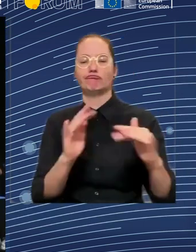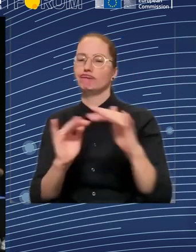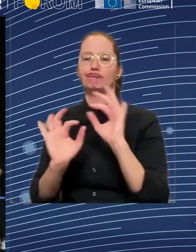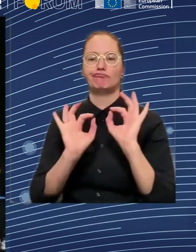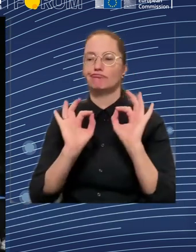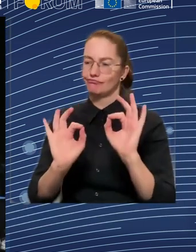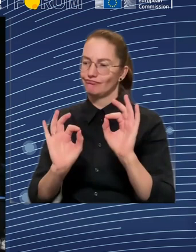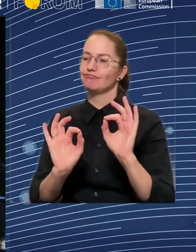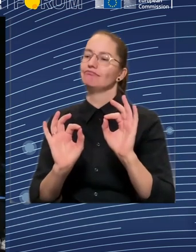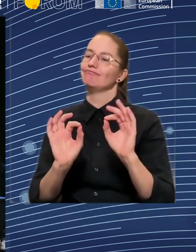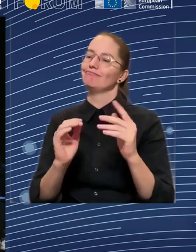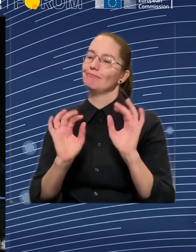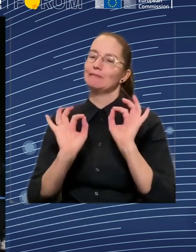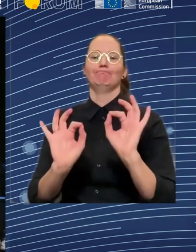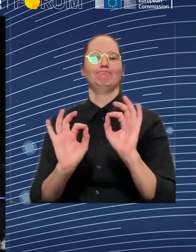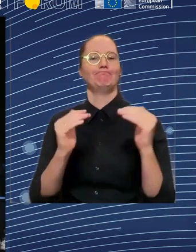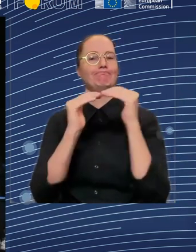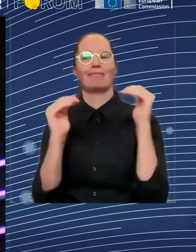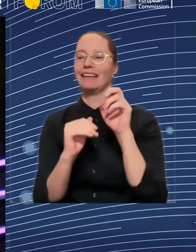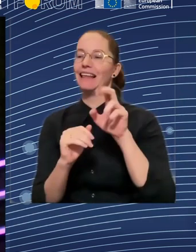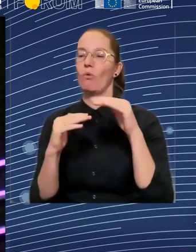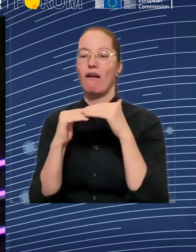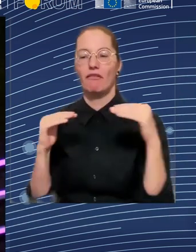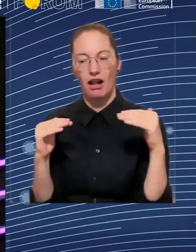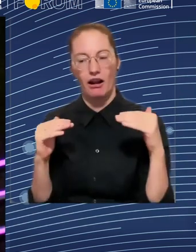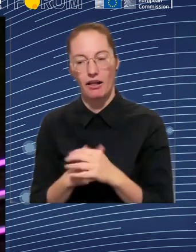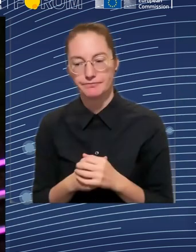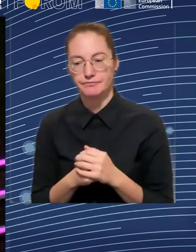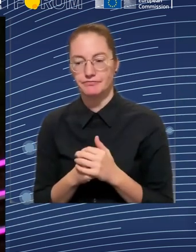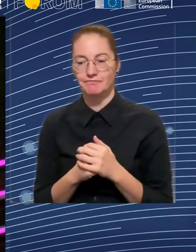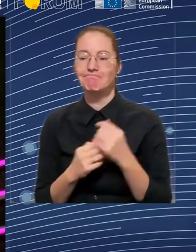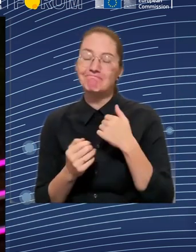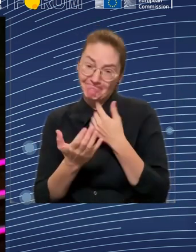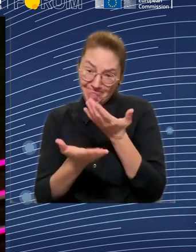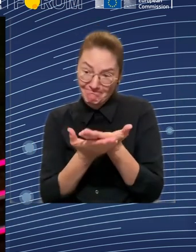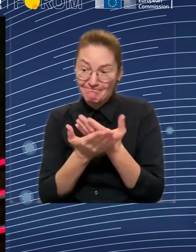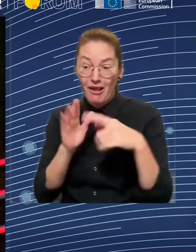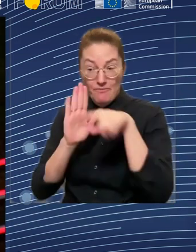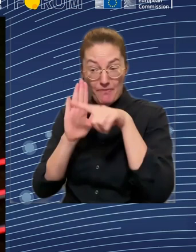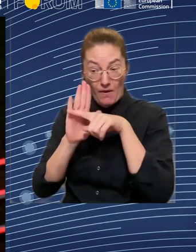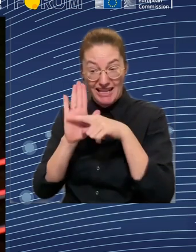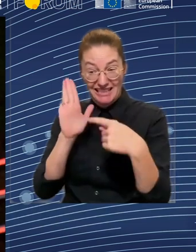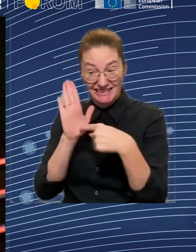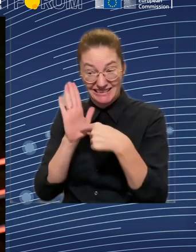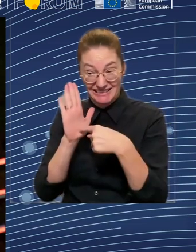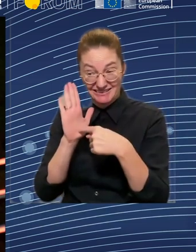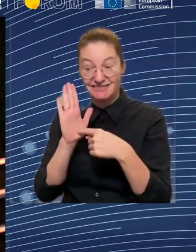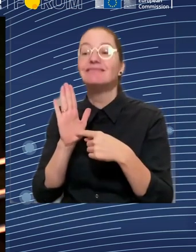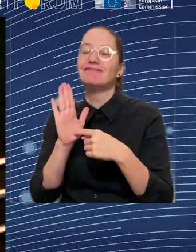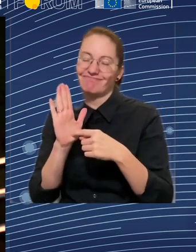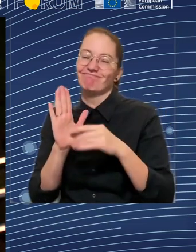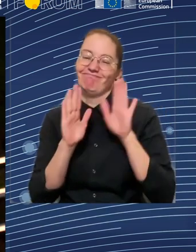are still gaps. That's clear. Certainly on social protection, we had a nice recommendation in